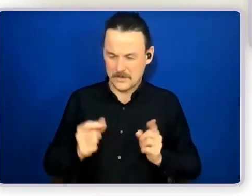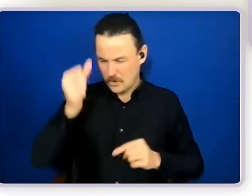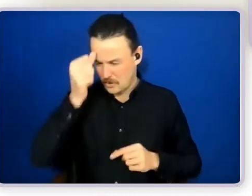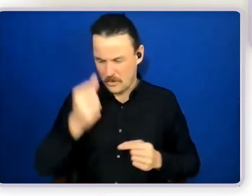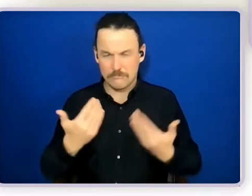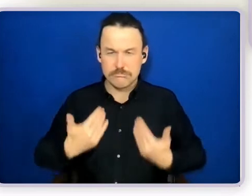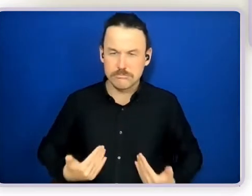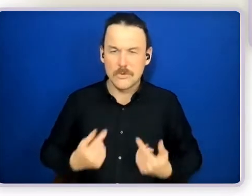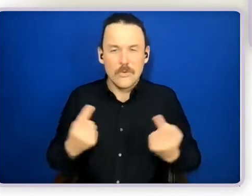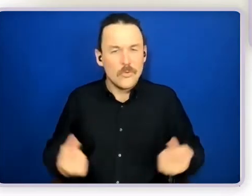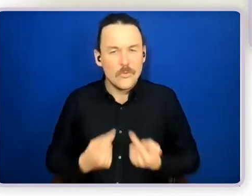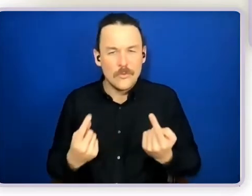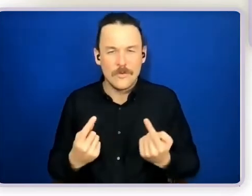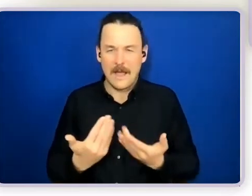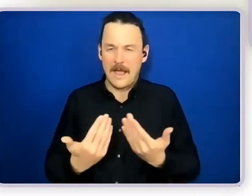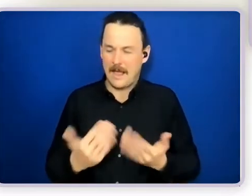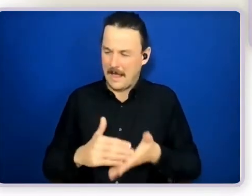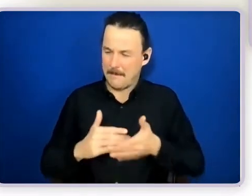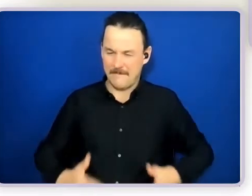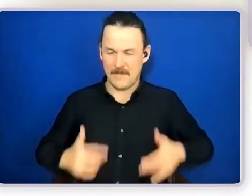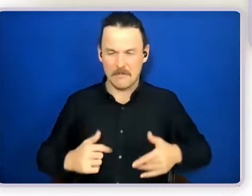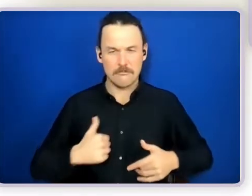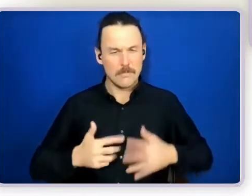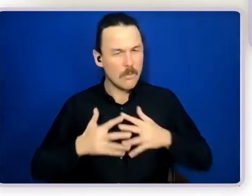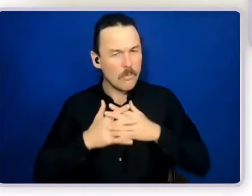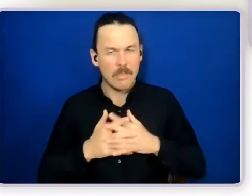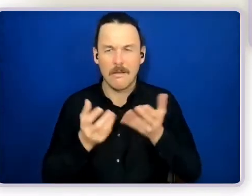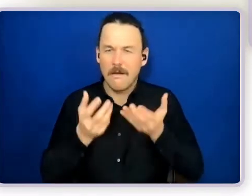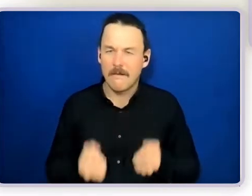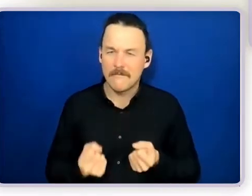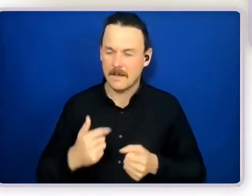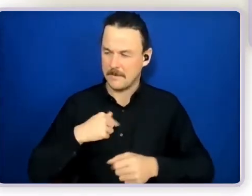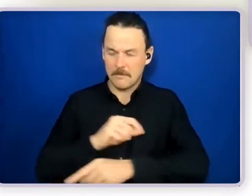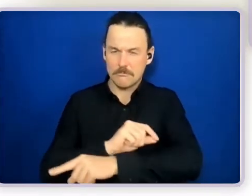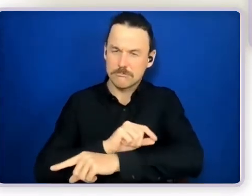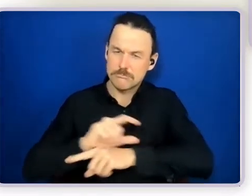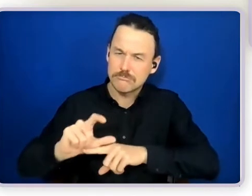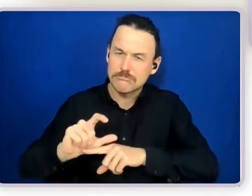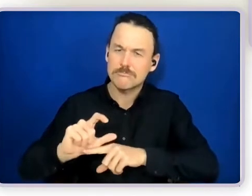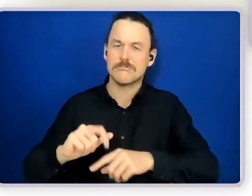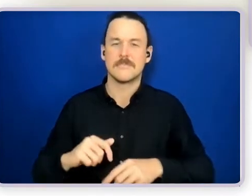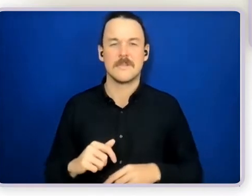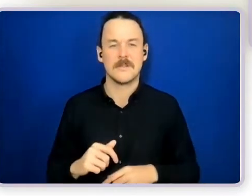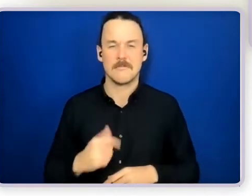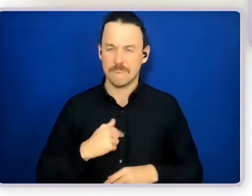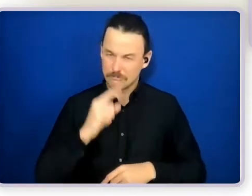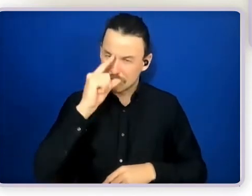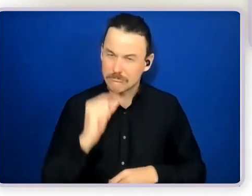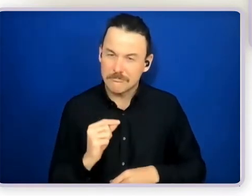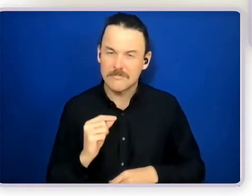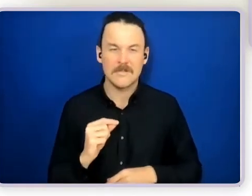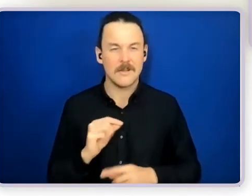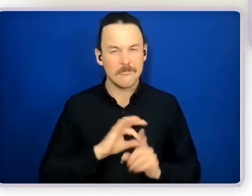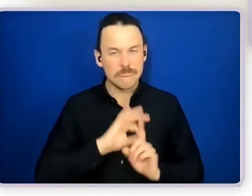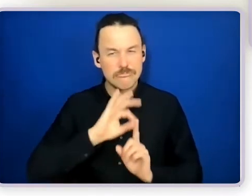all of these really important things can be built and grown through how we take up valued roles